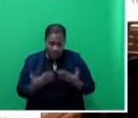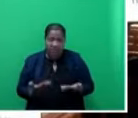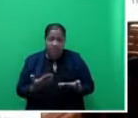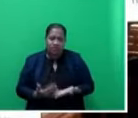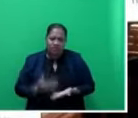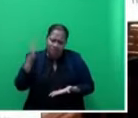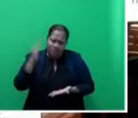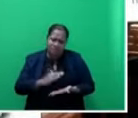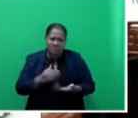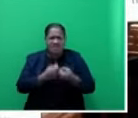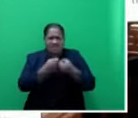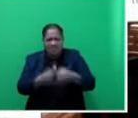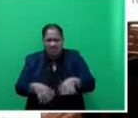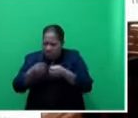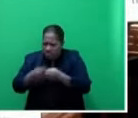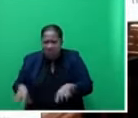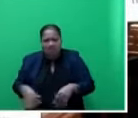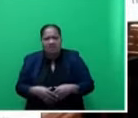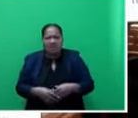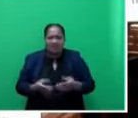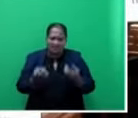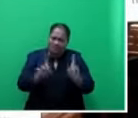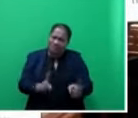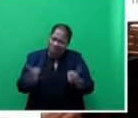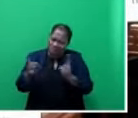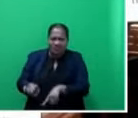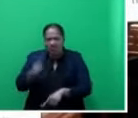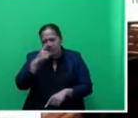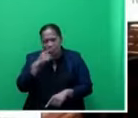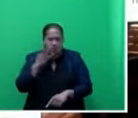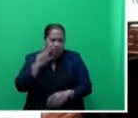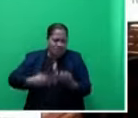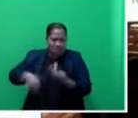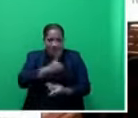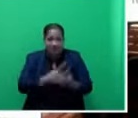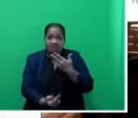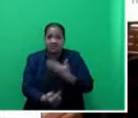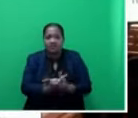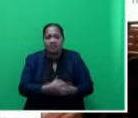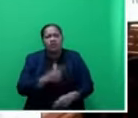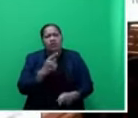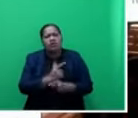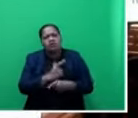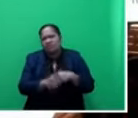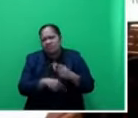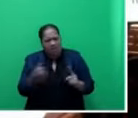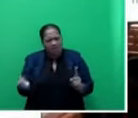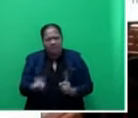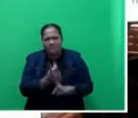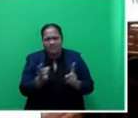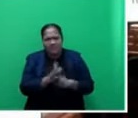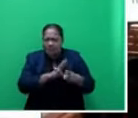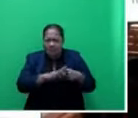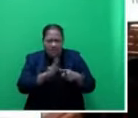and, of course, the loss of unnecessary lives as well when there is disaster. It talks about key structural measures, Mr. Speaker, sir.